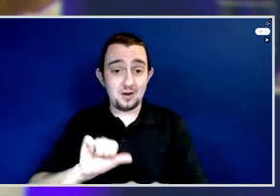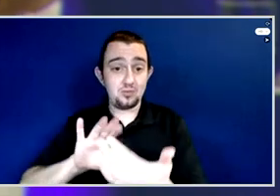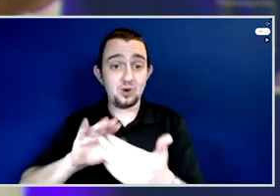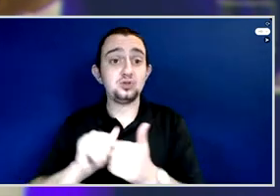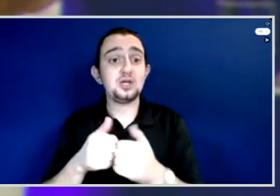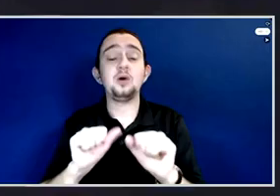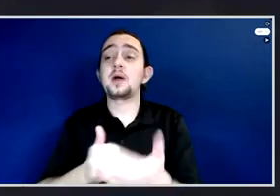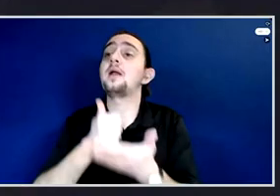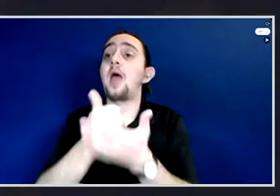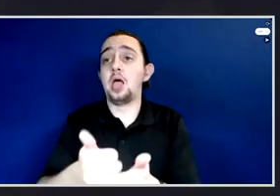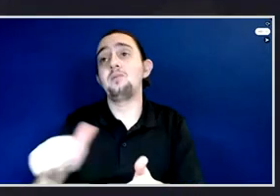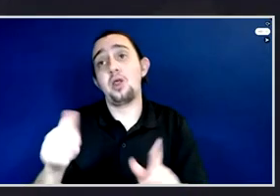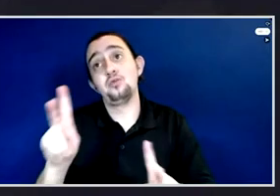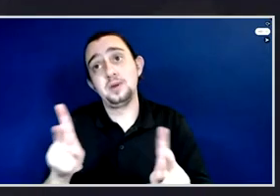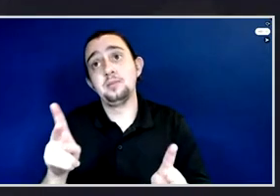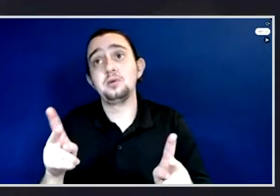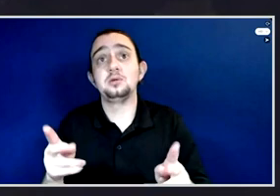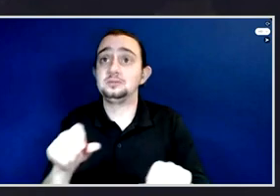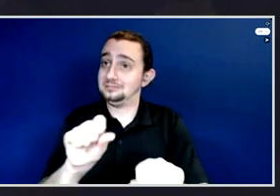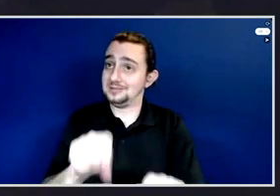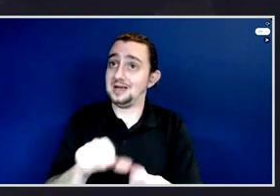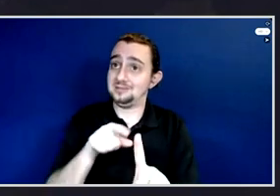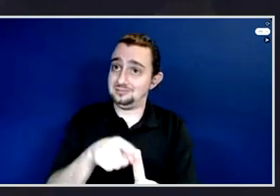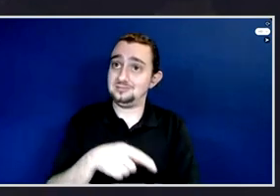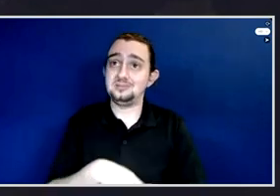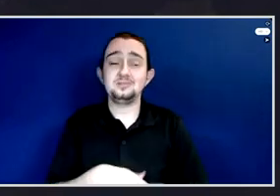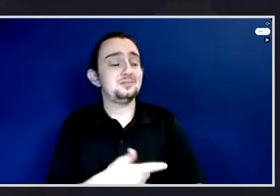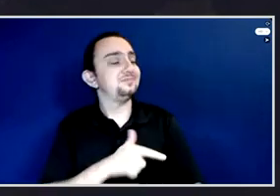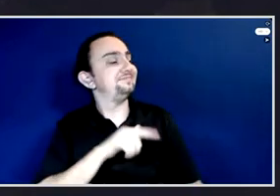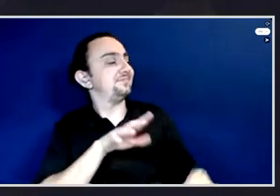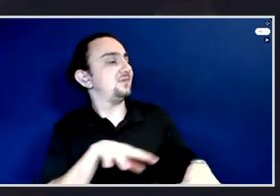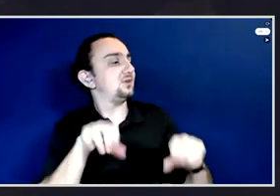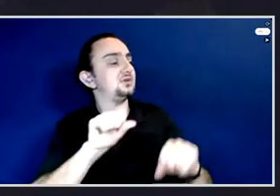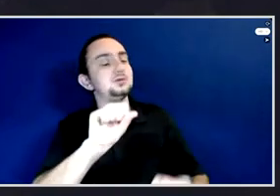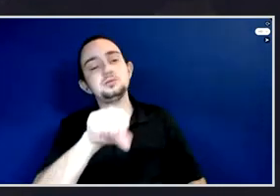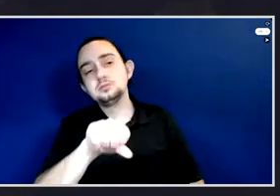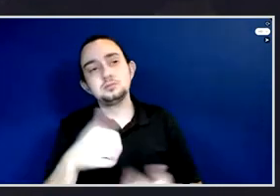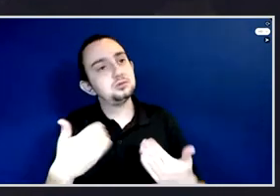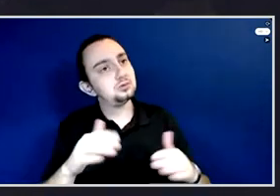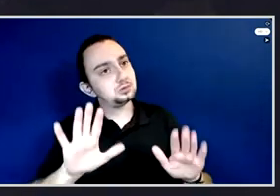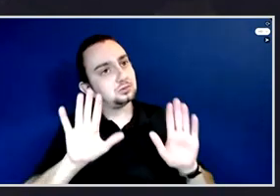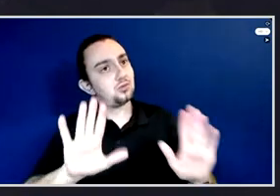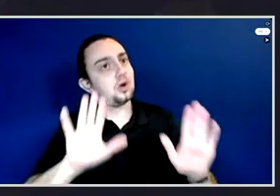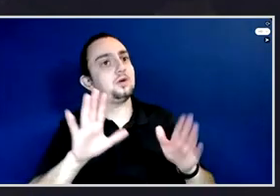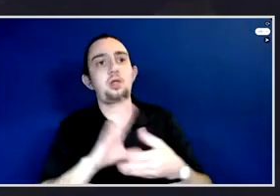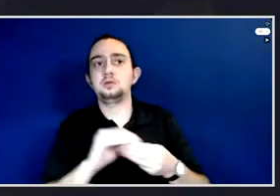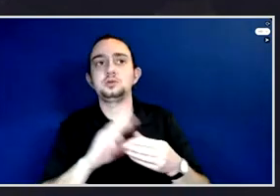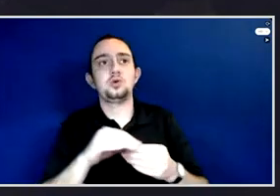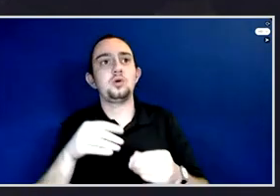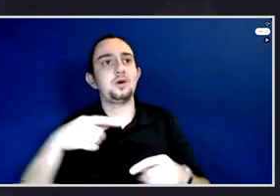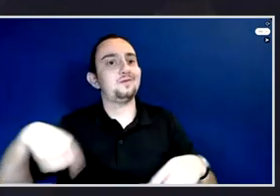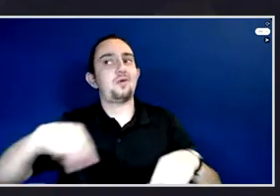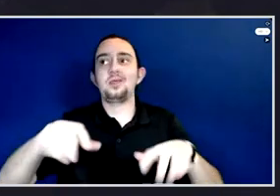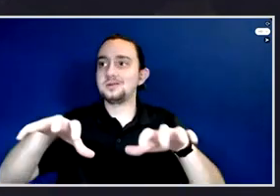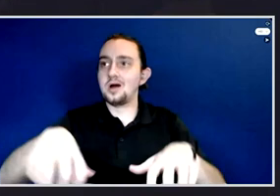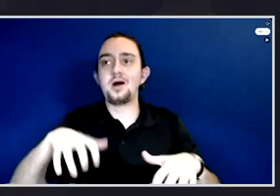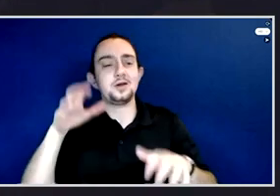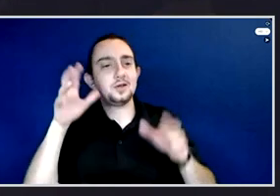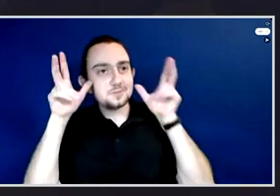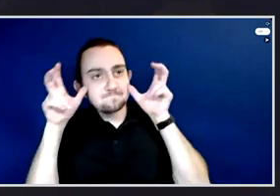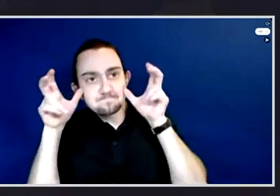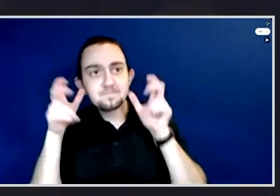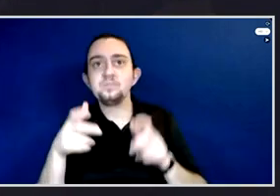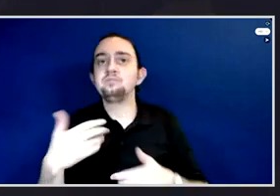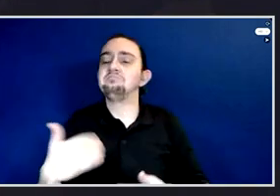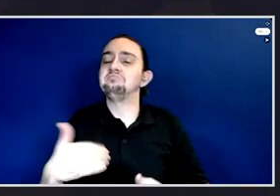story to hear for everyone in this audience, to know that their support, their voices, also makes a huge